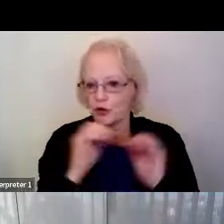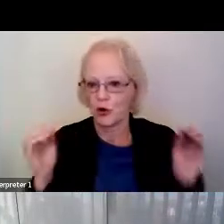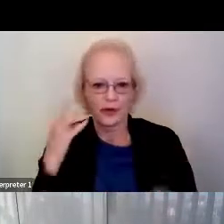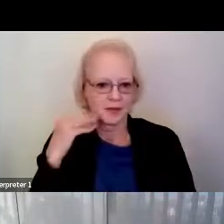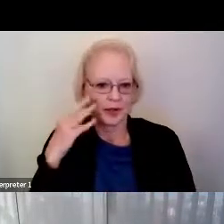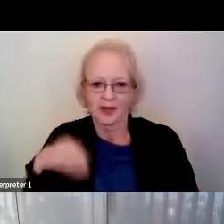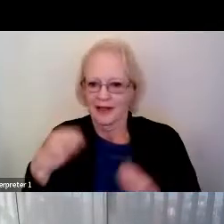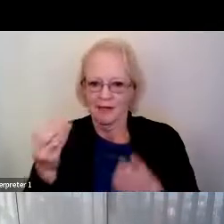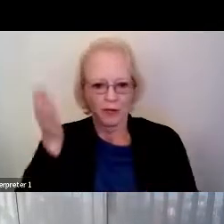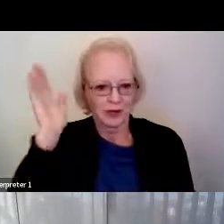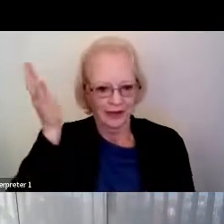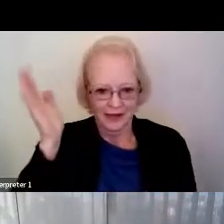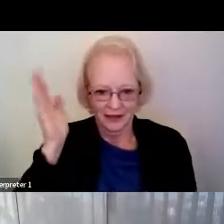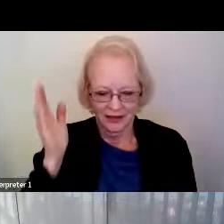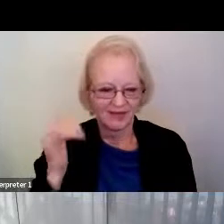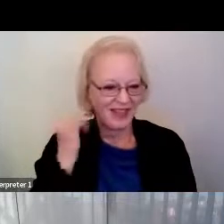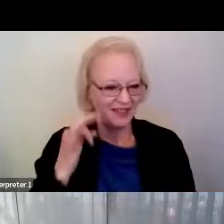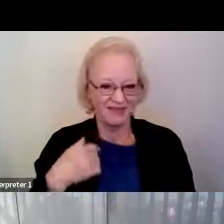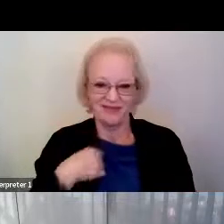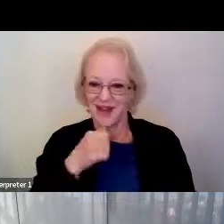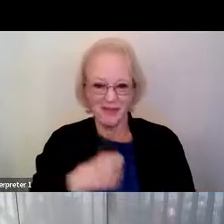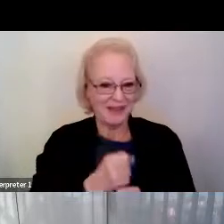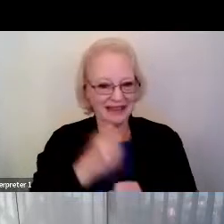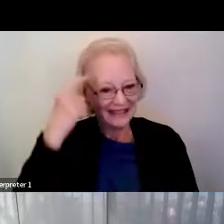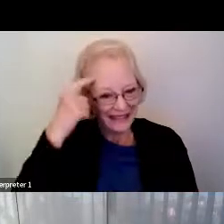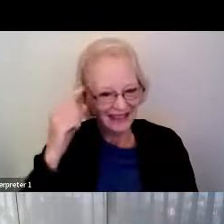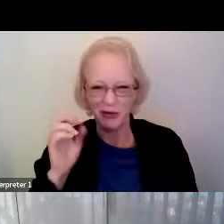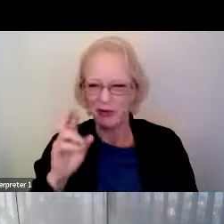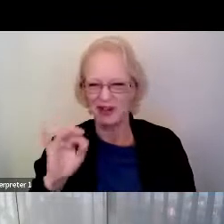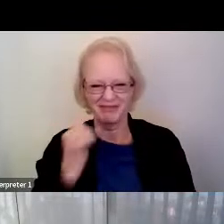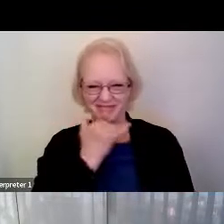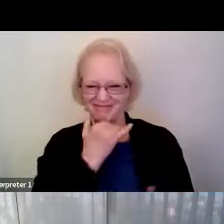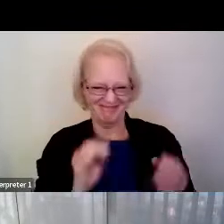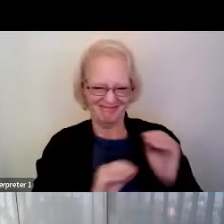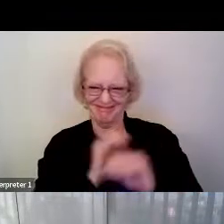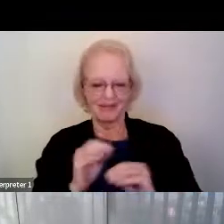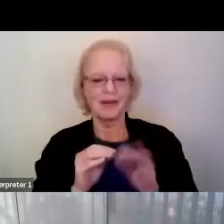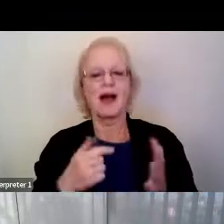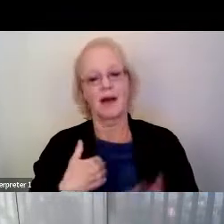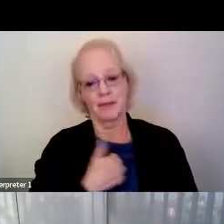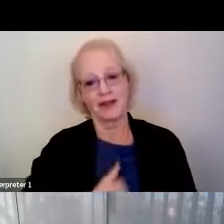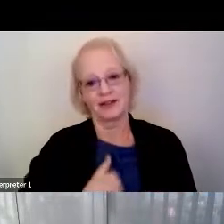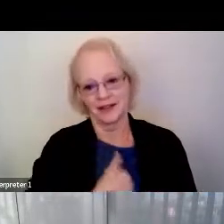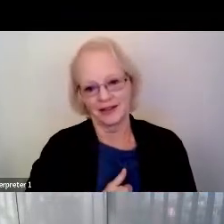So, if there's anything that doesn't make sense or is out of place, I apologize beforehand.